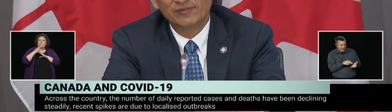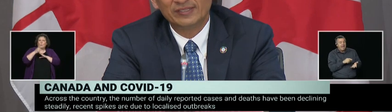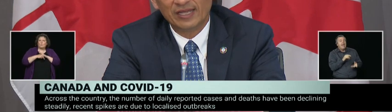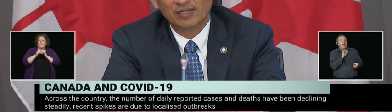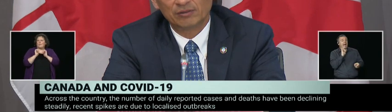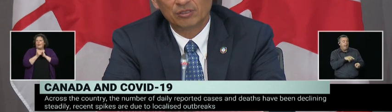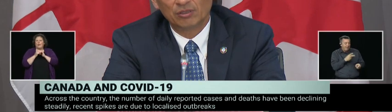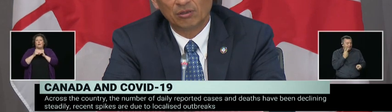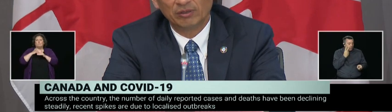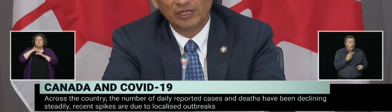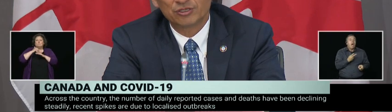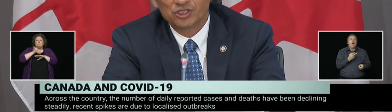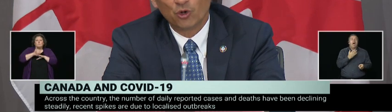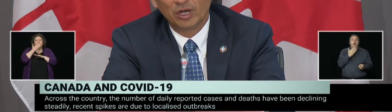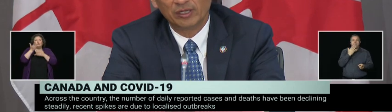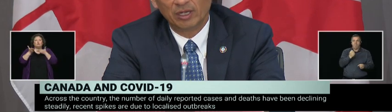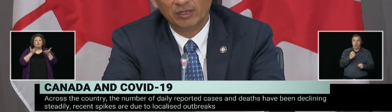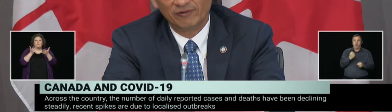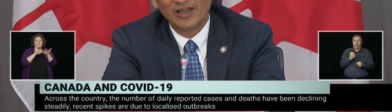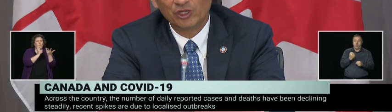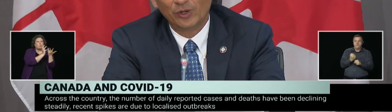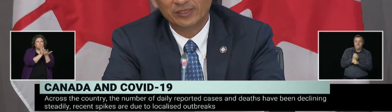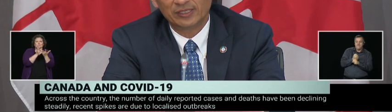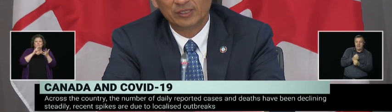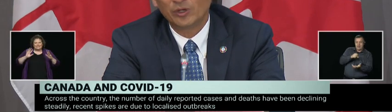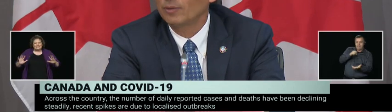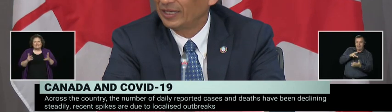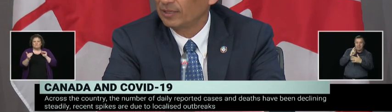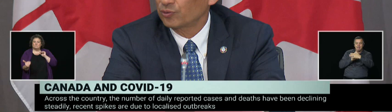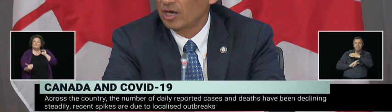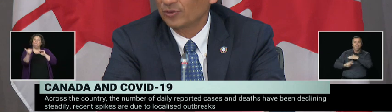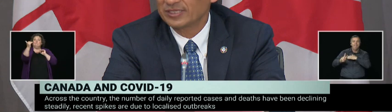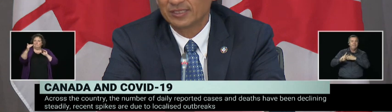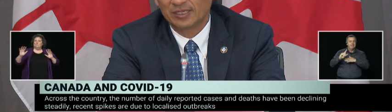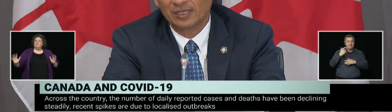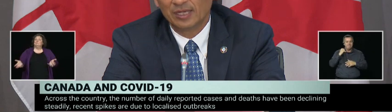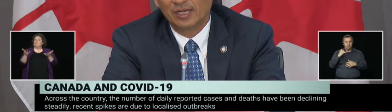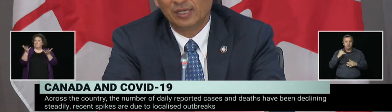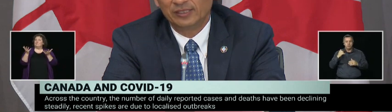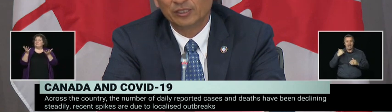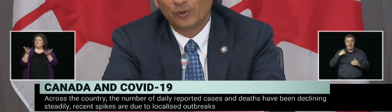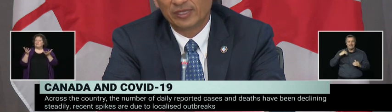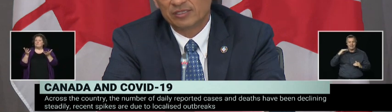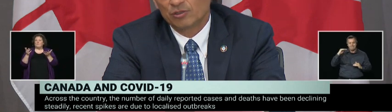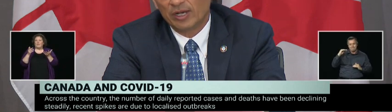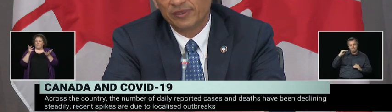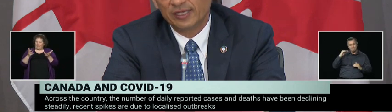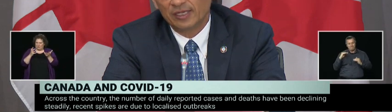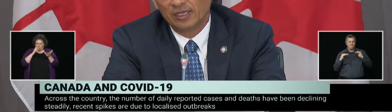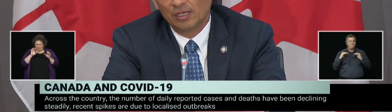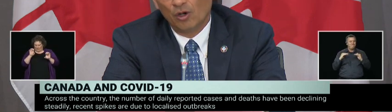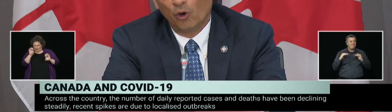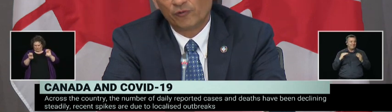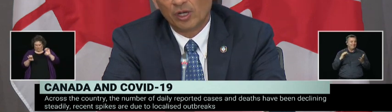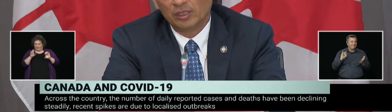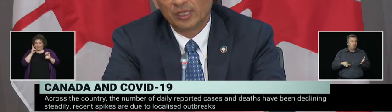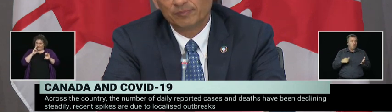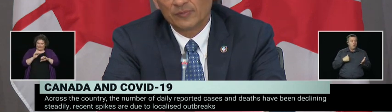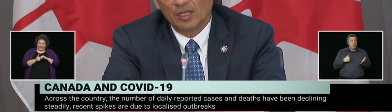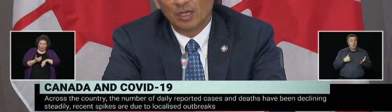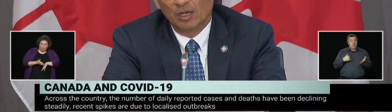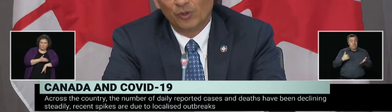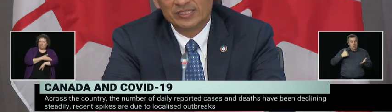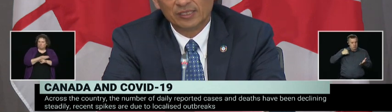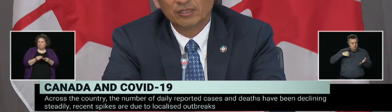we'll also have the data to later show, evaluate that we are making progress and dealing with that. So I think overall